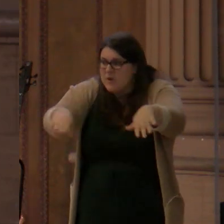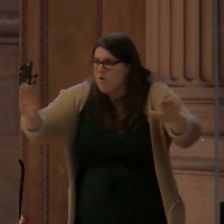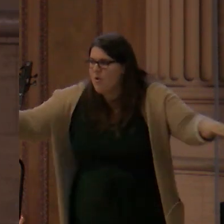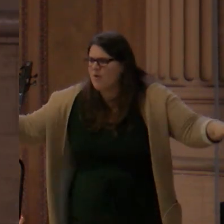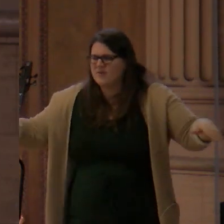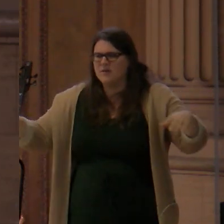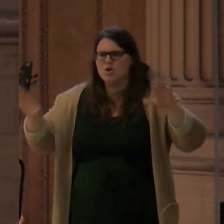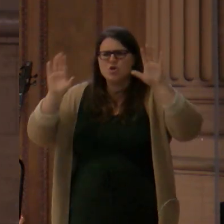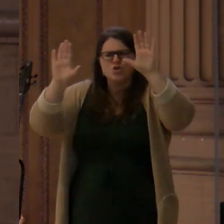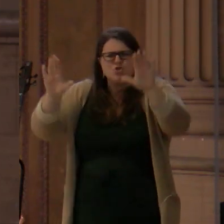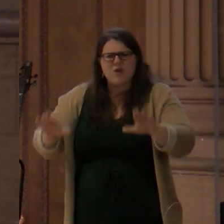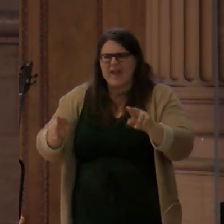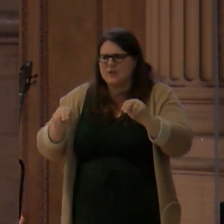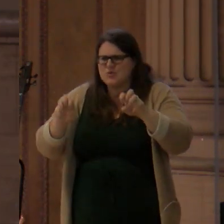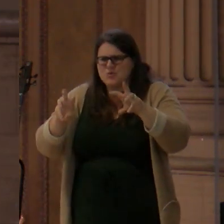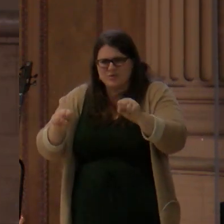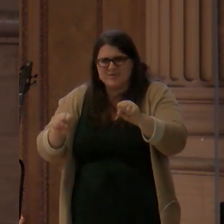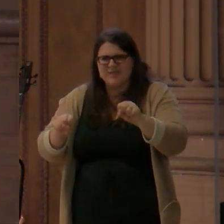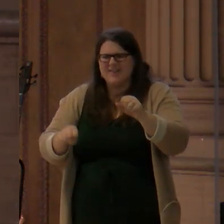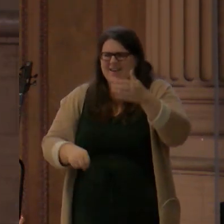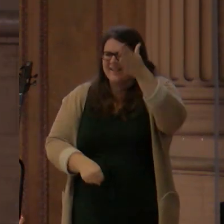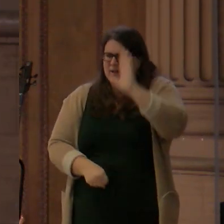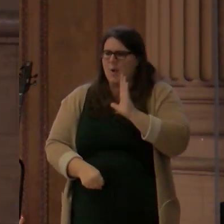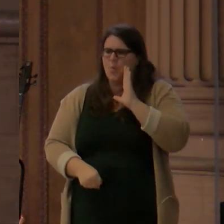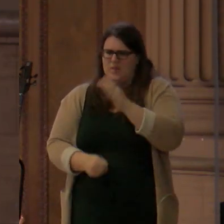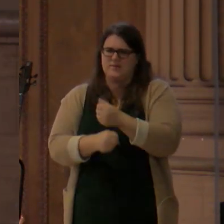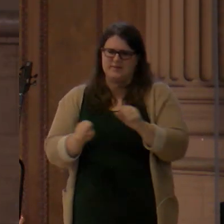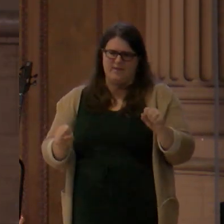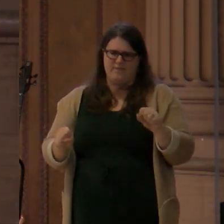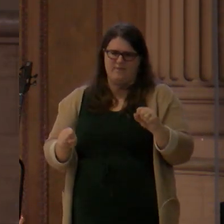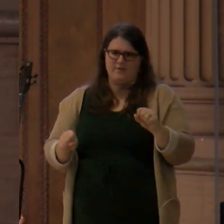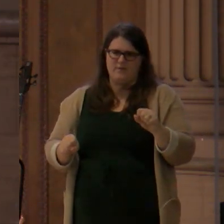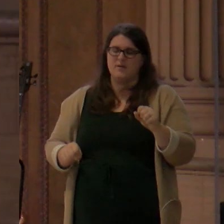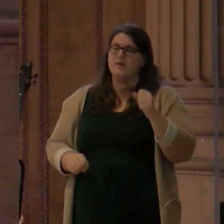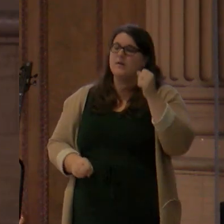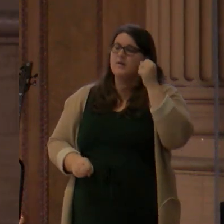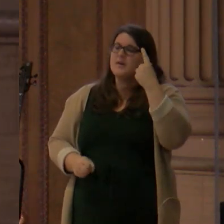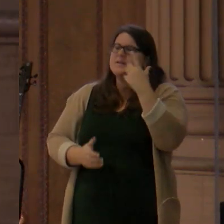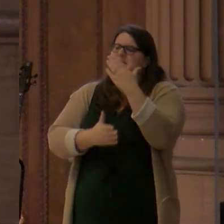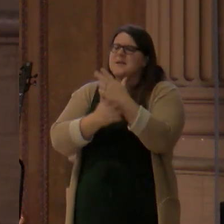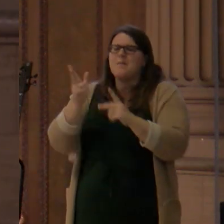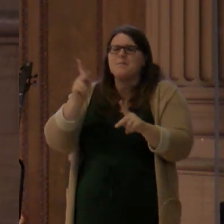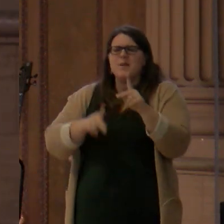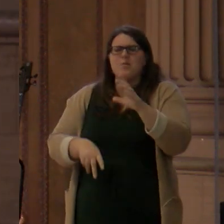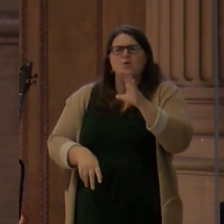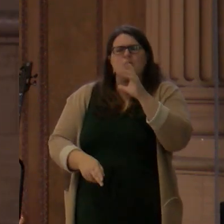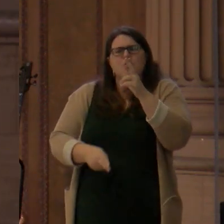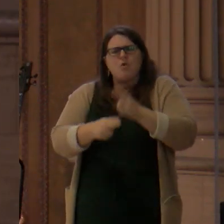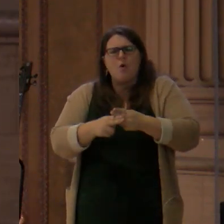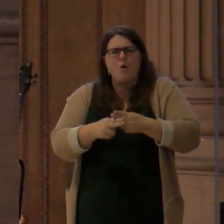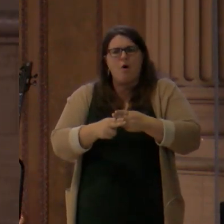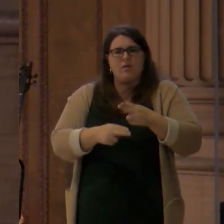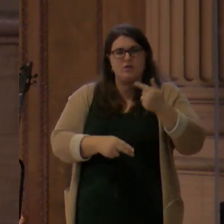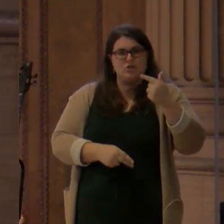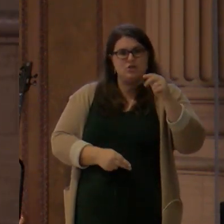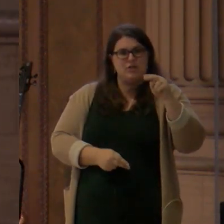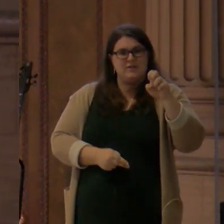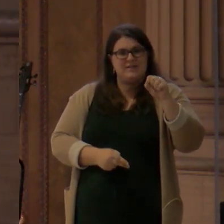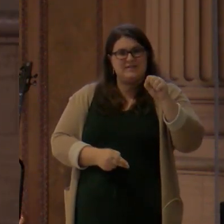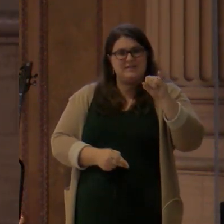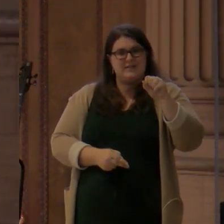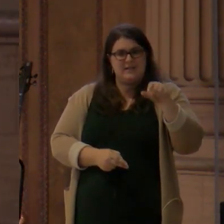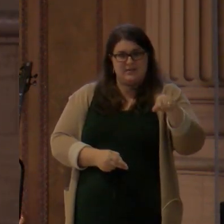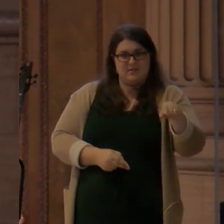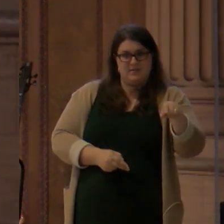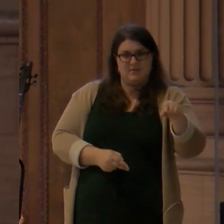-Evangelium, or what that means is the first gospel. The first gospel. Because this is the first time in the entire Bible